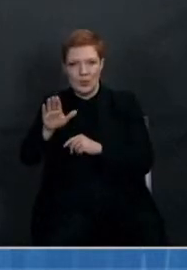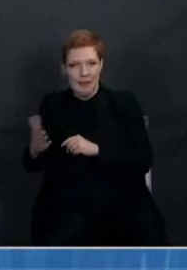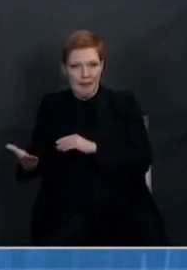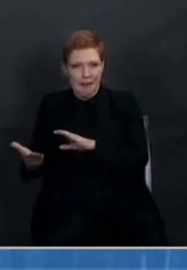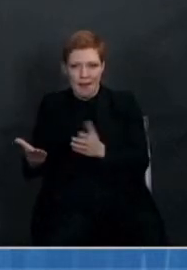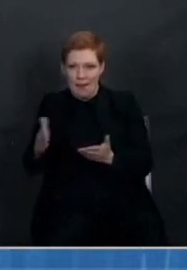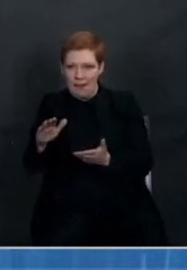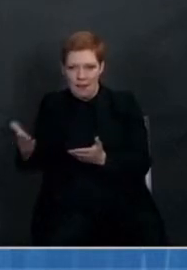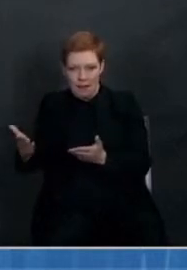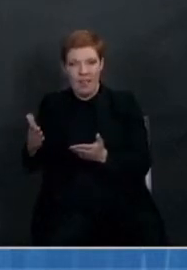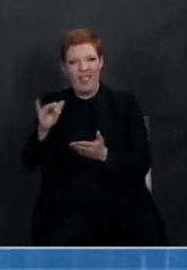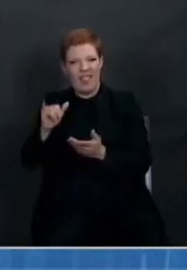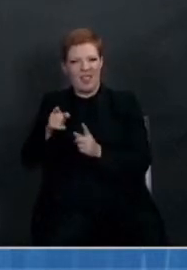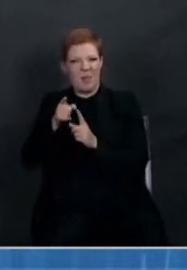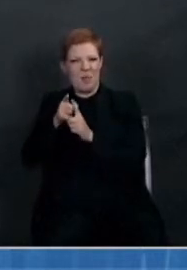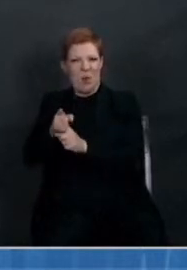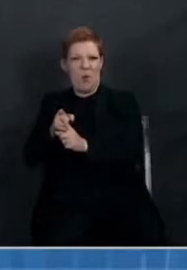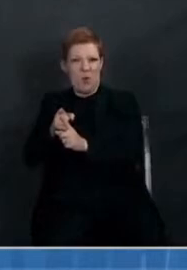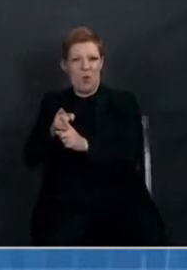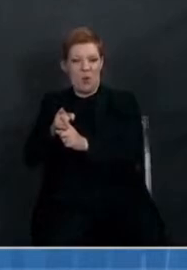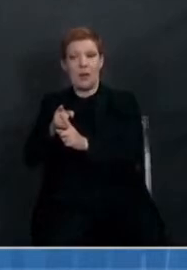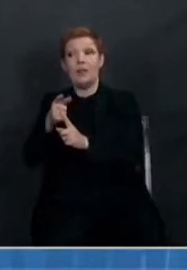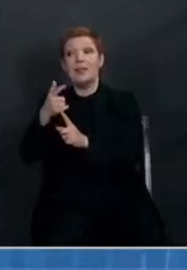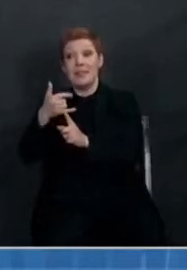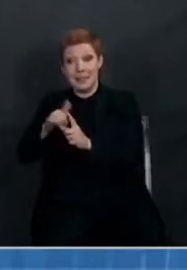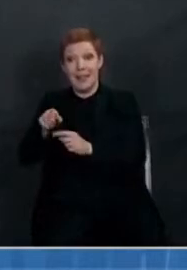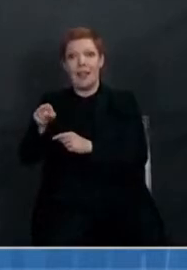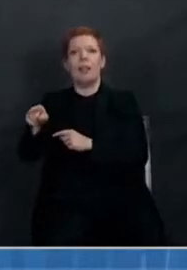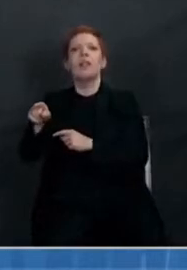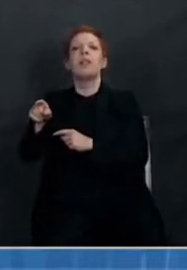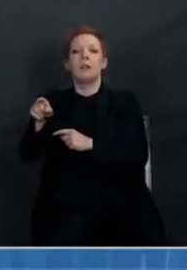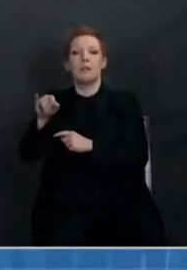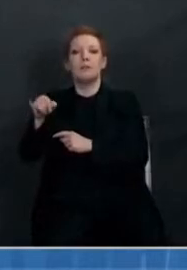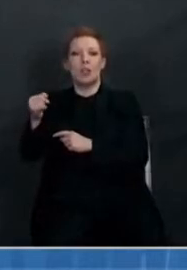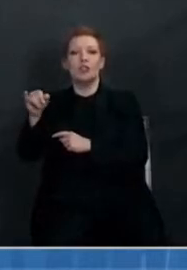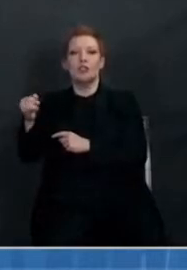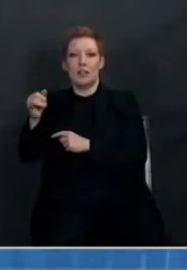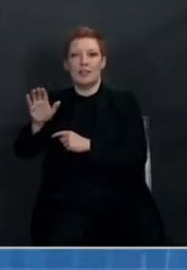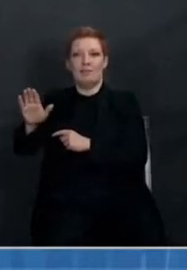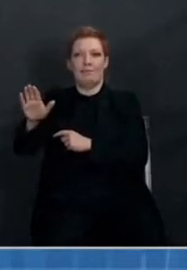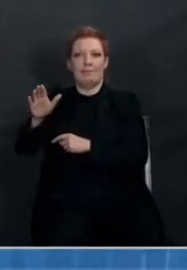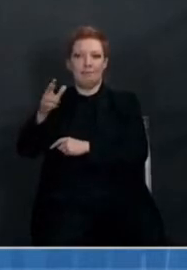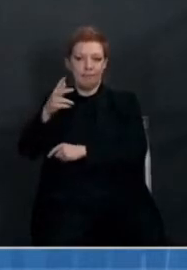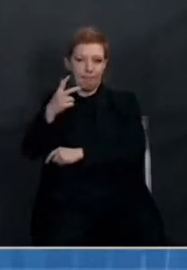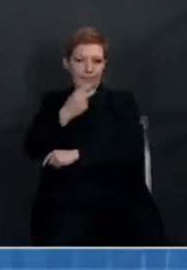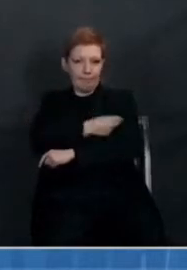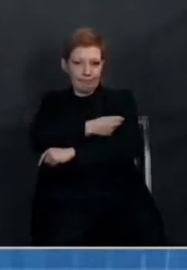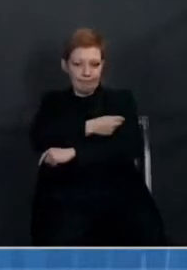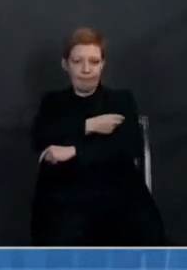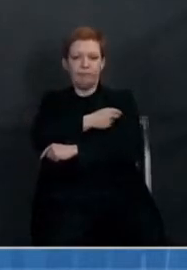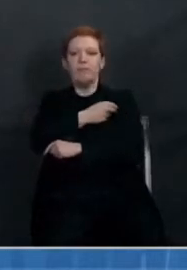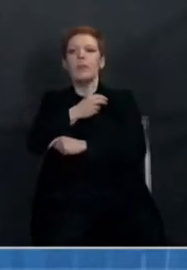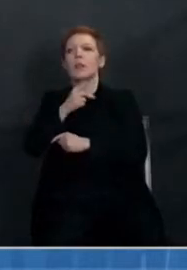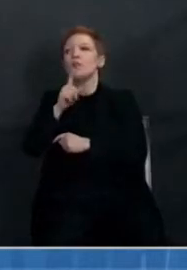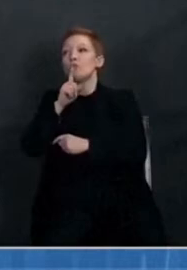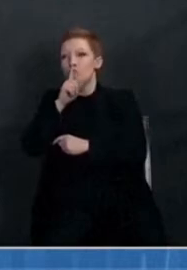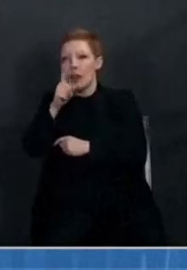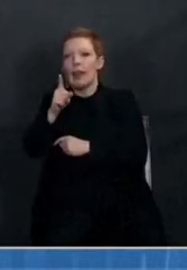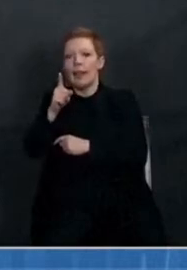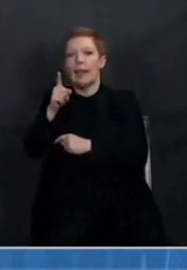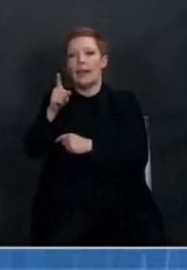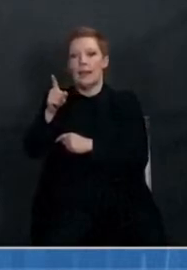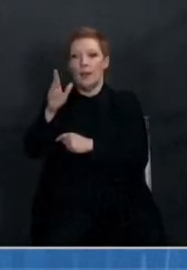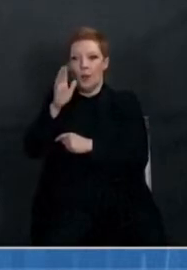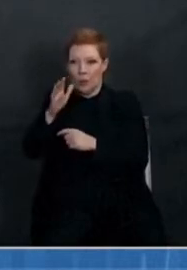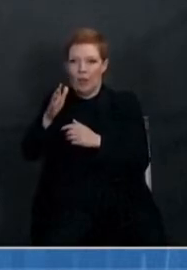regard, this will be value added not only in the United States, but certainly in the developing world. I just got off the phone this